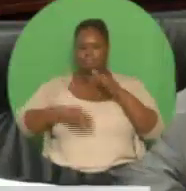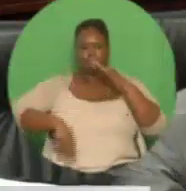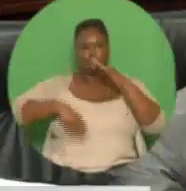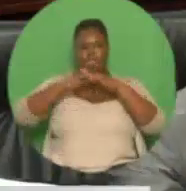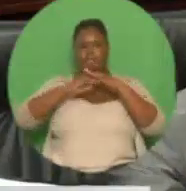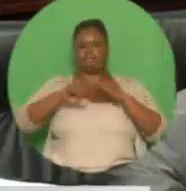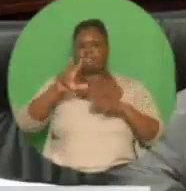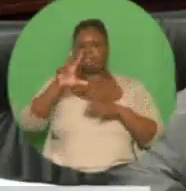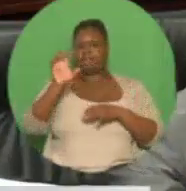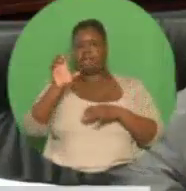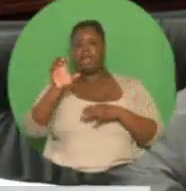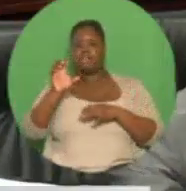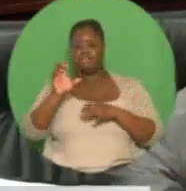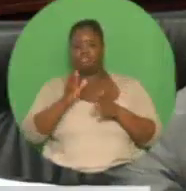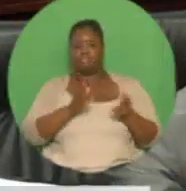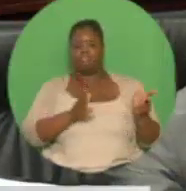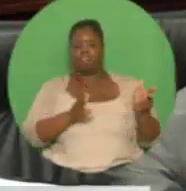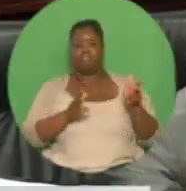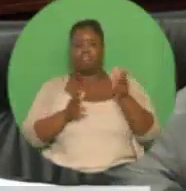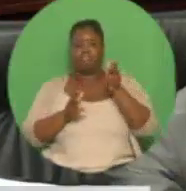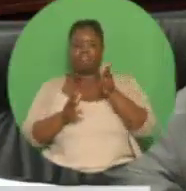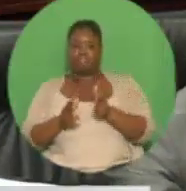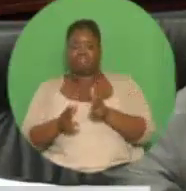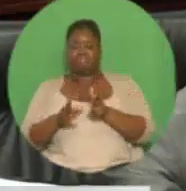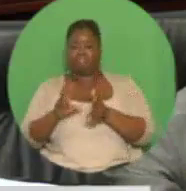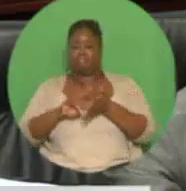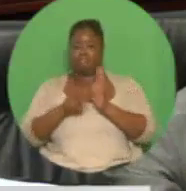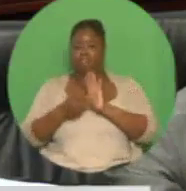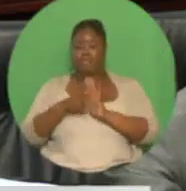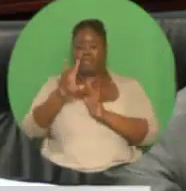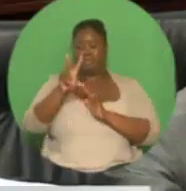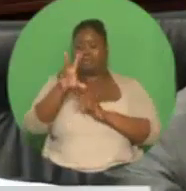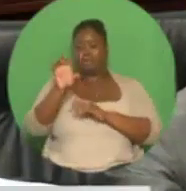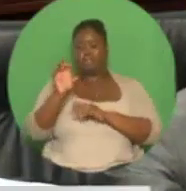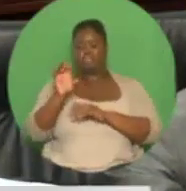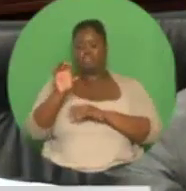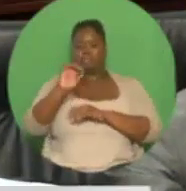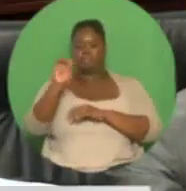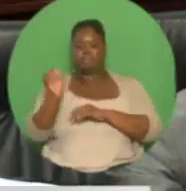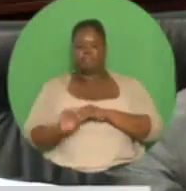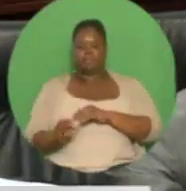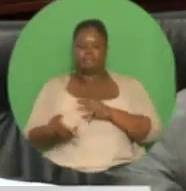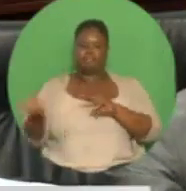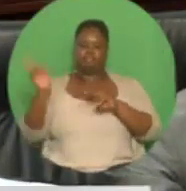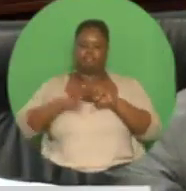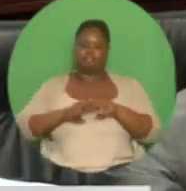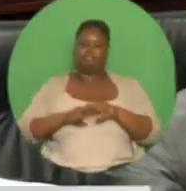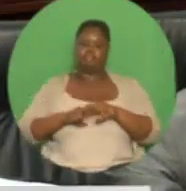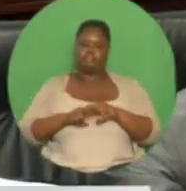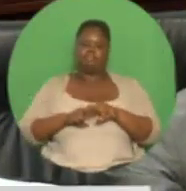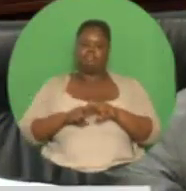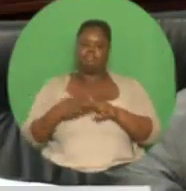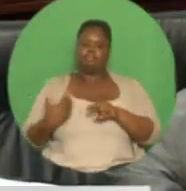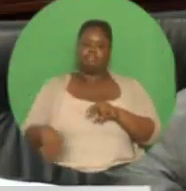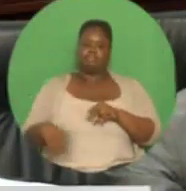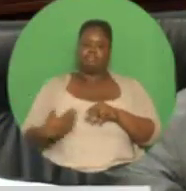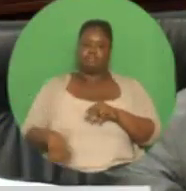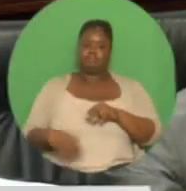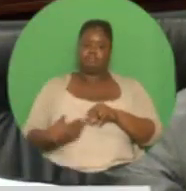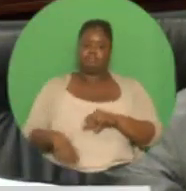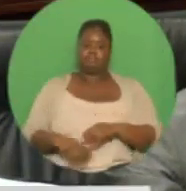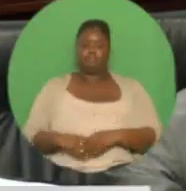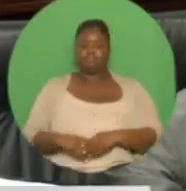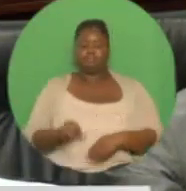That is a 200 percent increase, Madam Speaker. We have been upgrading the facilities at our beaches, including